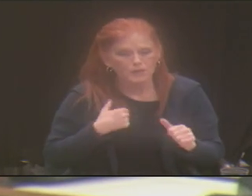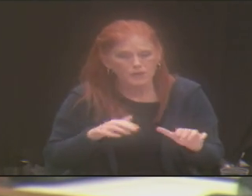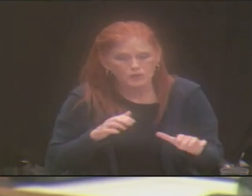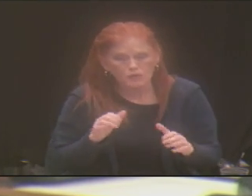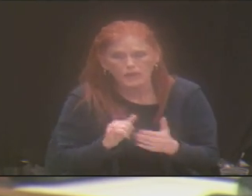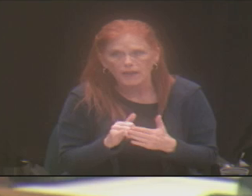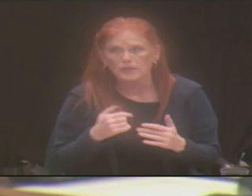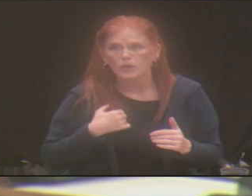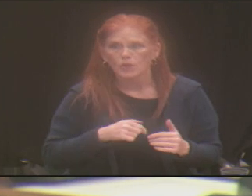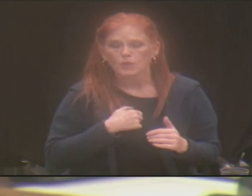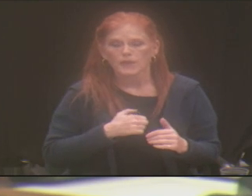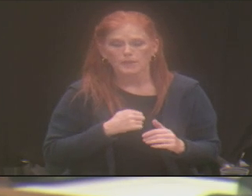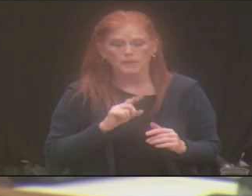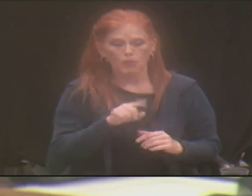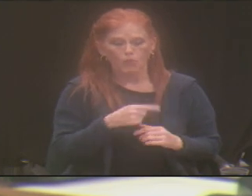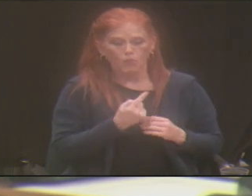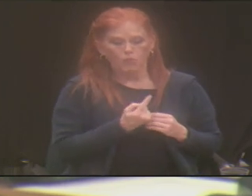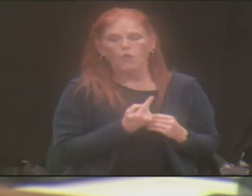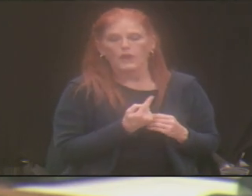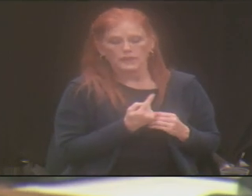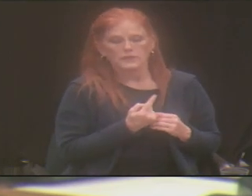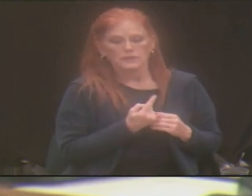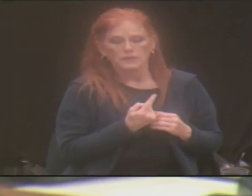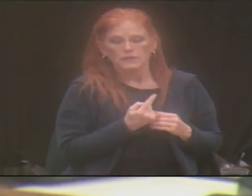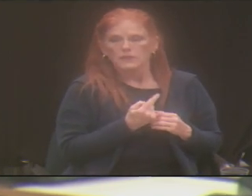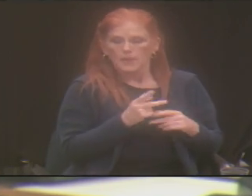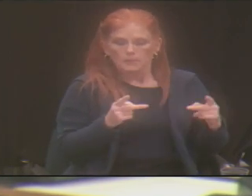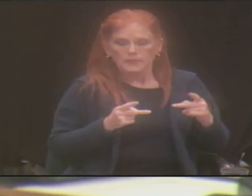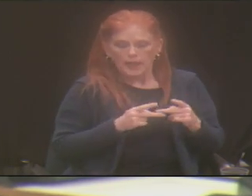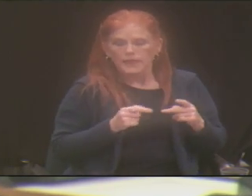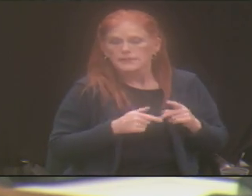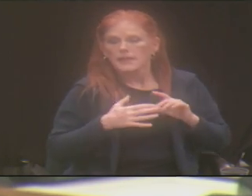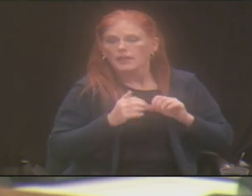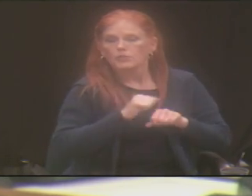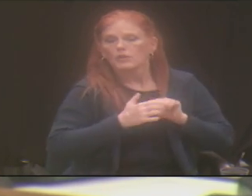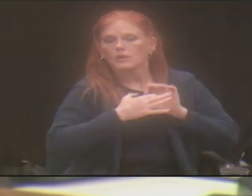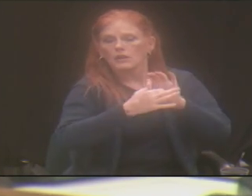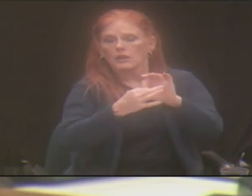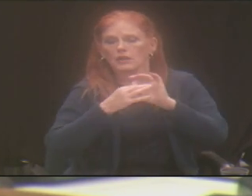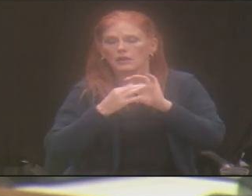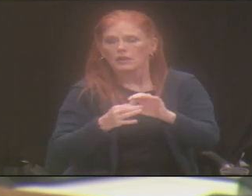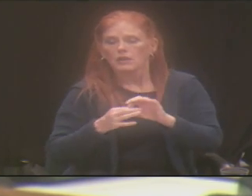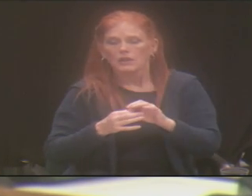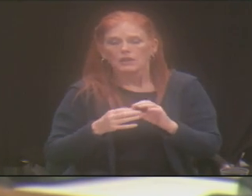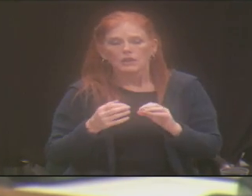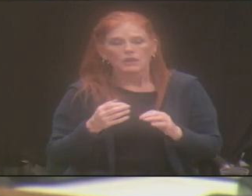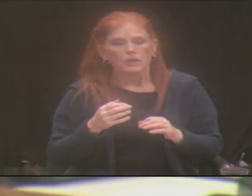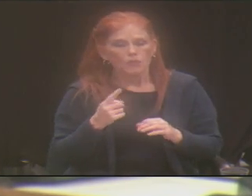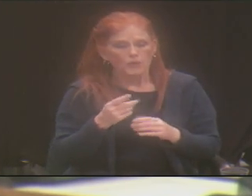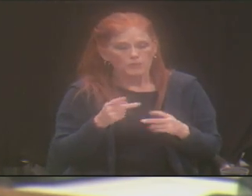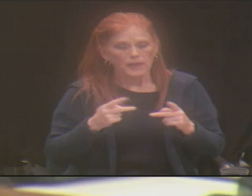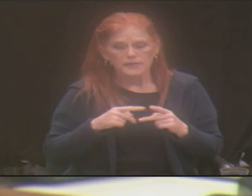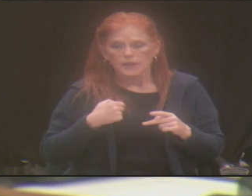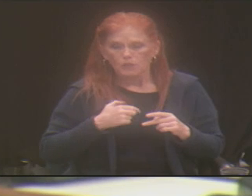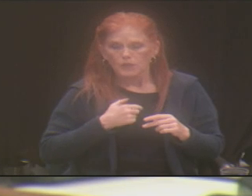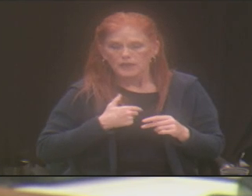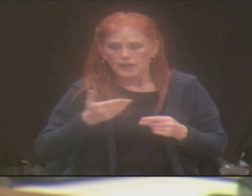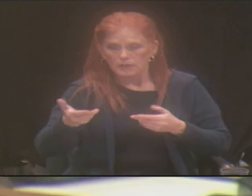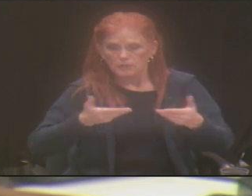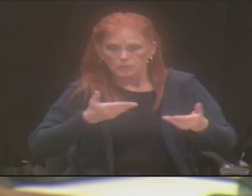satellite location? How can, what are the needs that are needed to bring in the items that would be able to